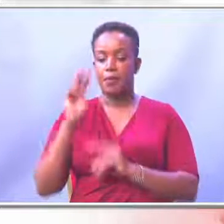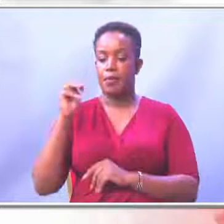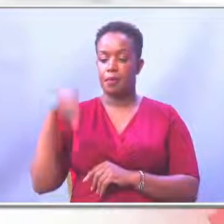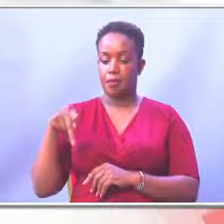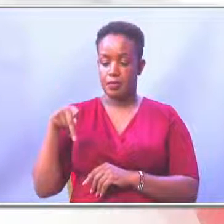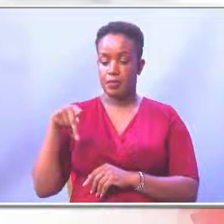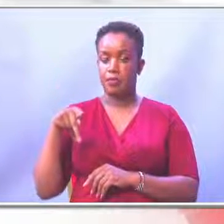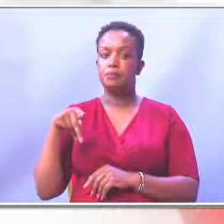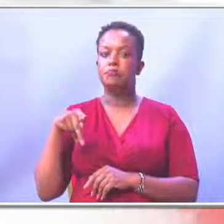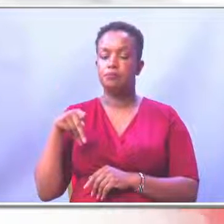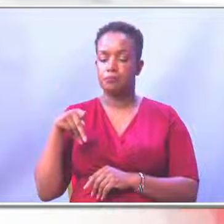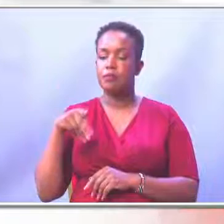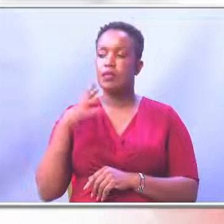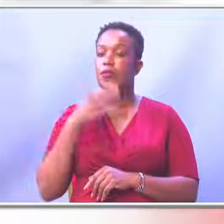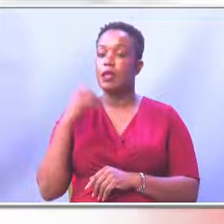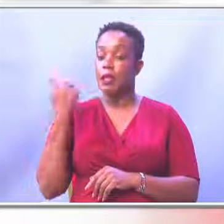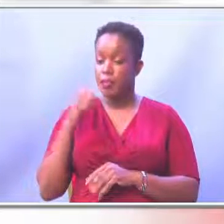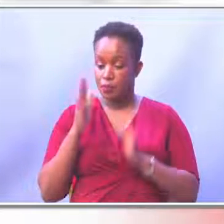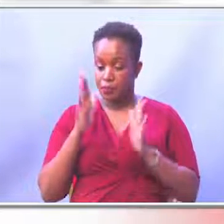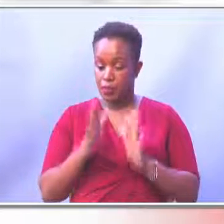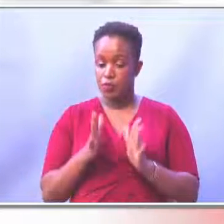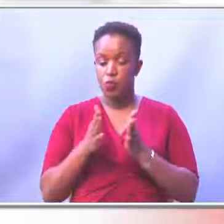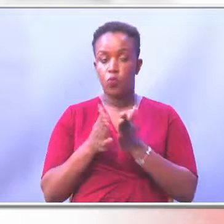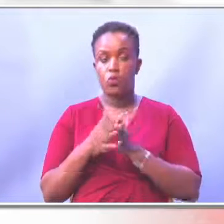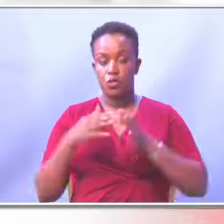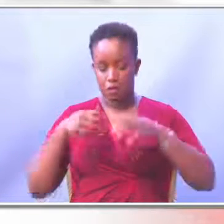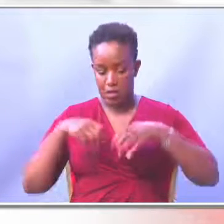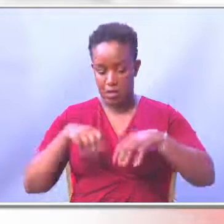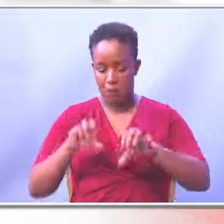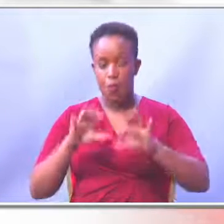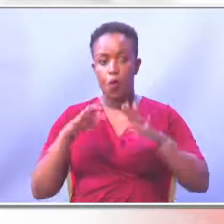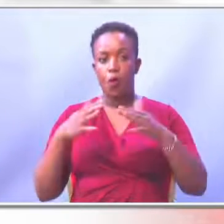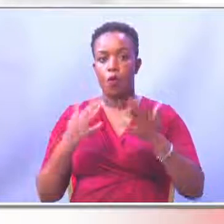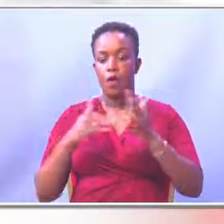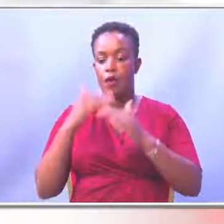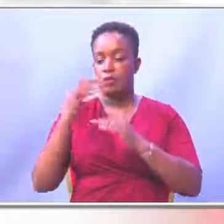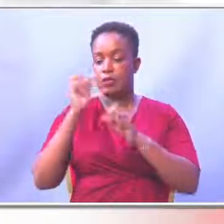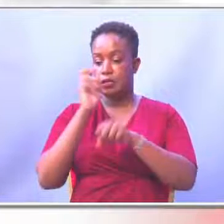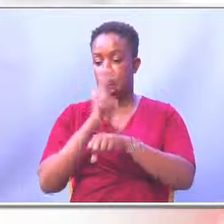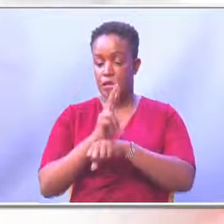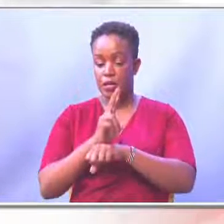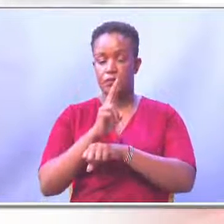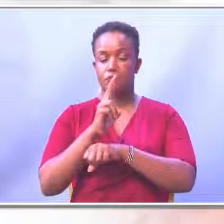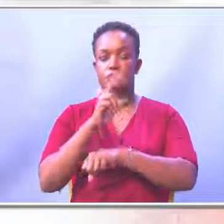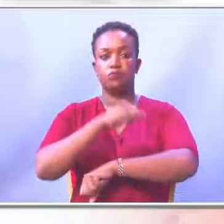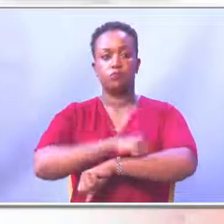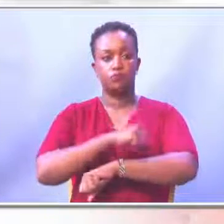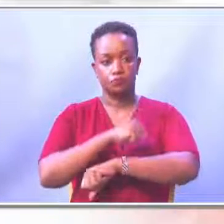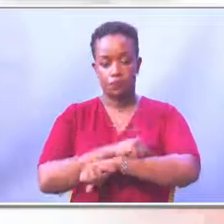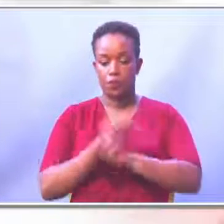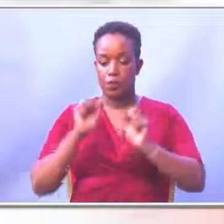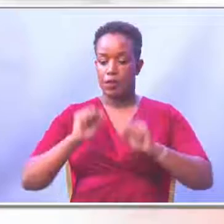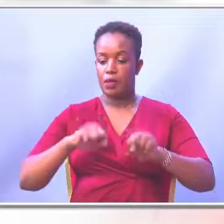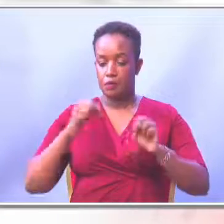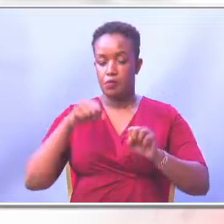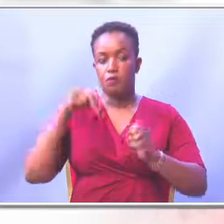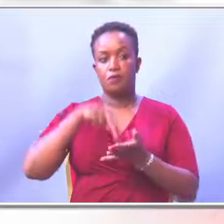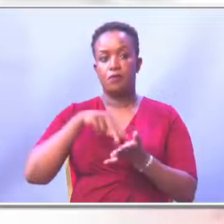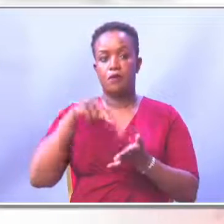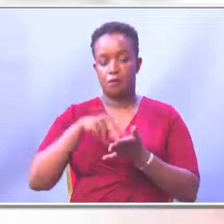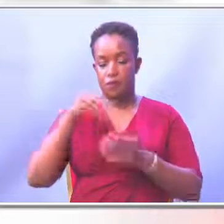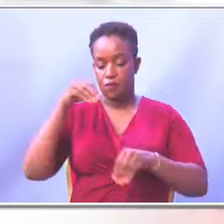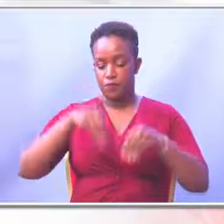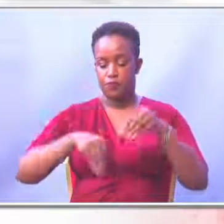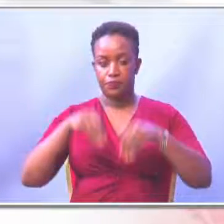Murkomen wants anyone with a diploma or other post-secondary school qualification holders to be allowed to run for office. Should